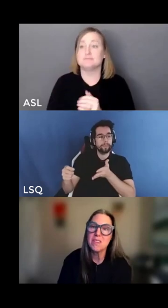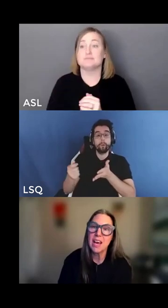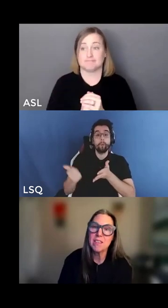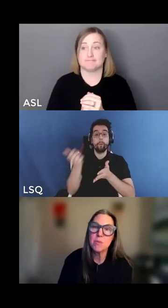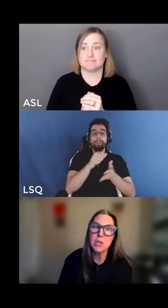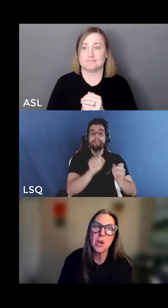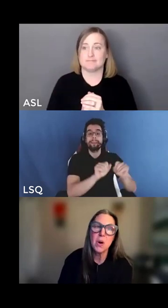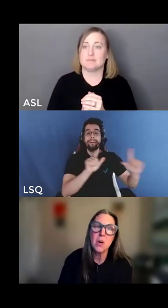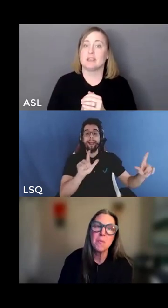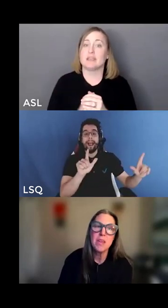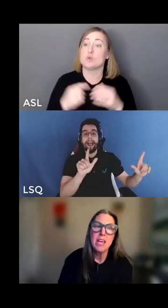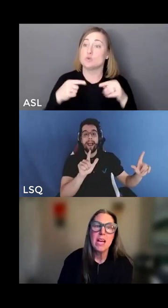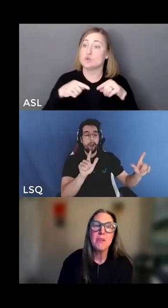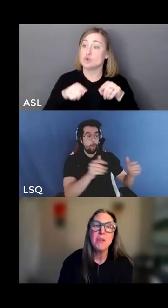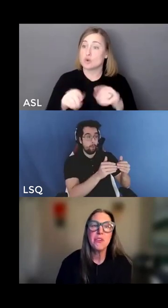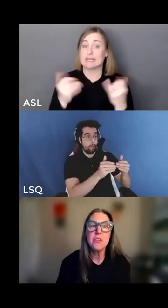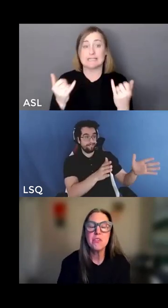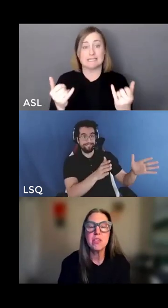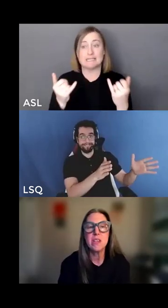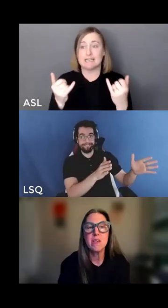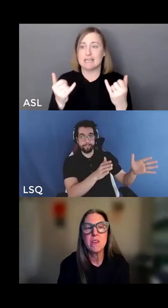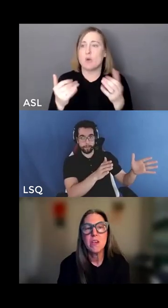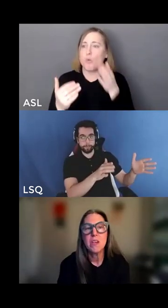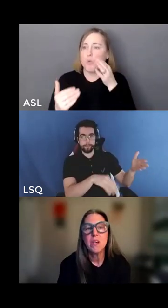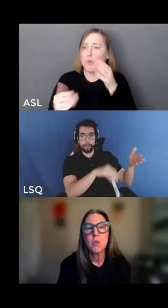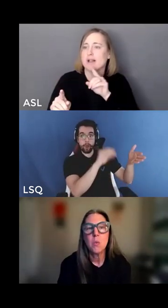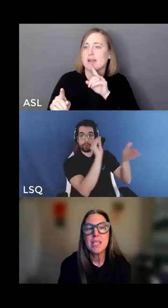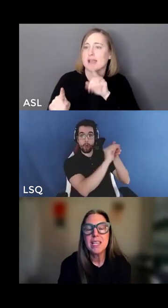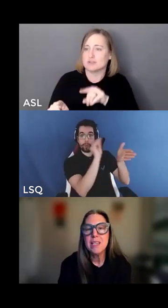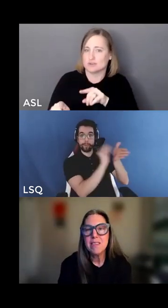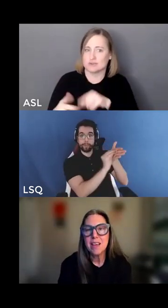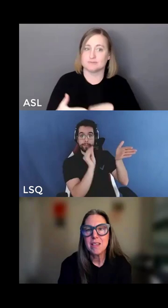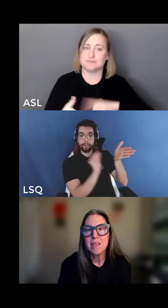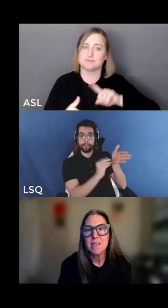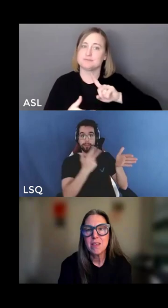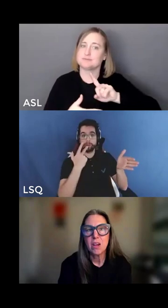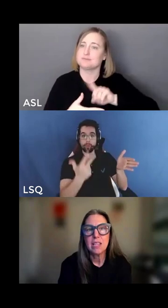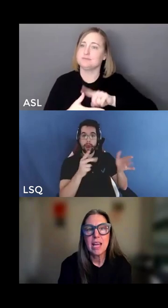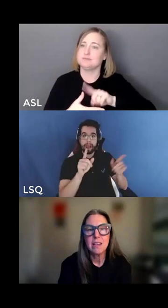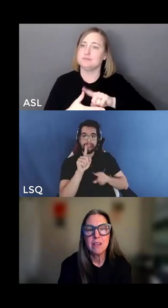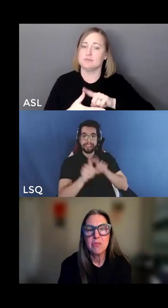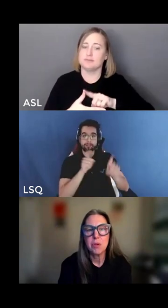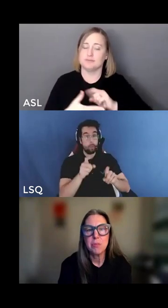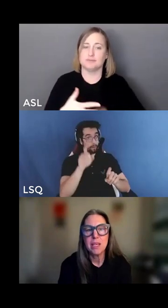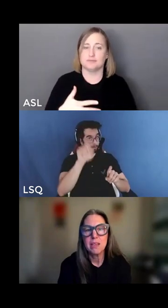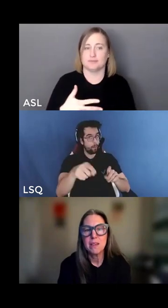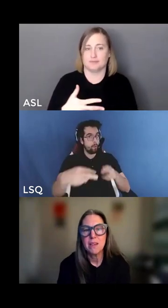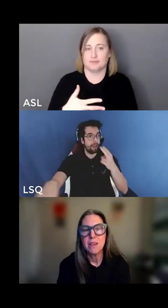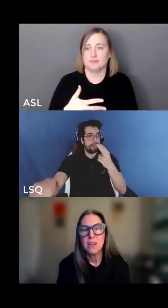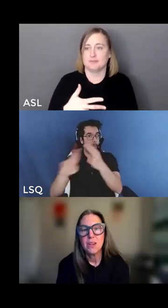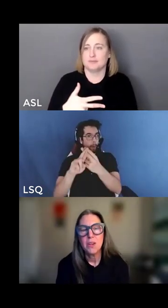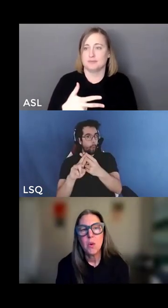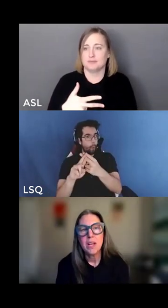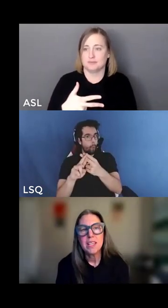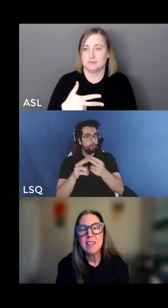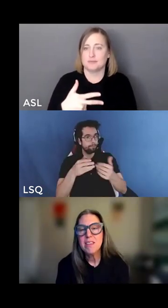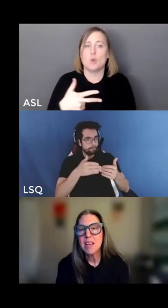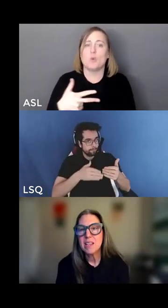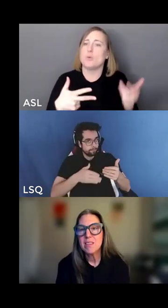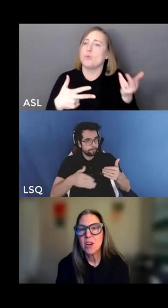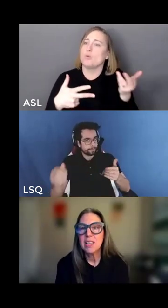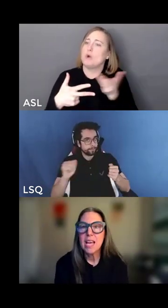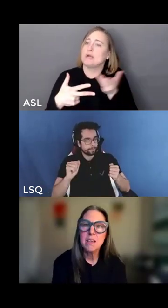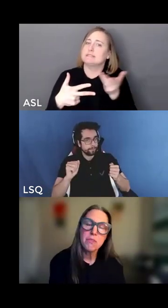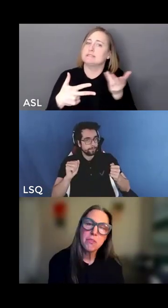questions as we go and the first is what insights are landing for me what